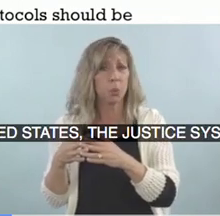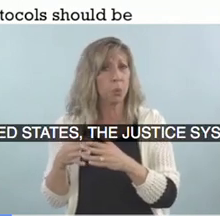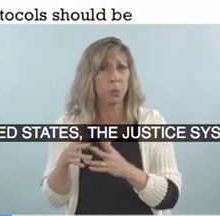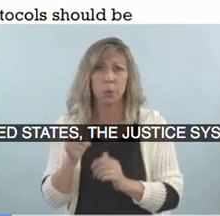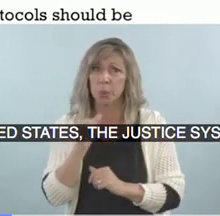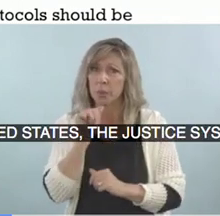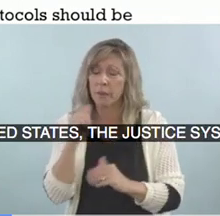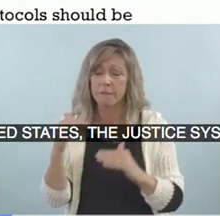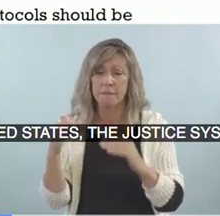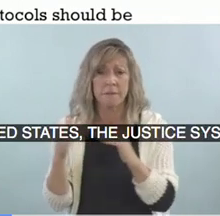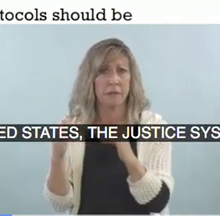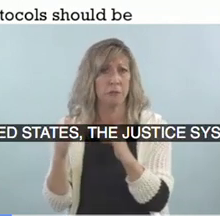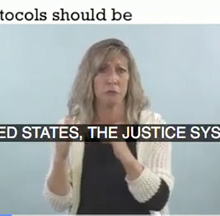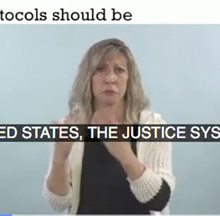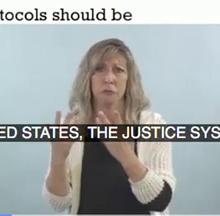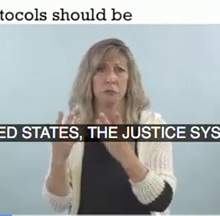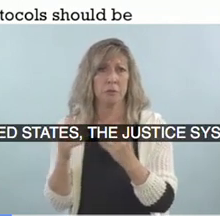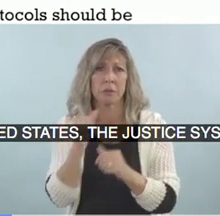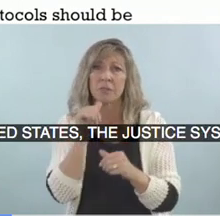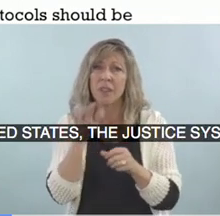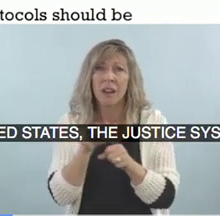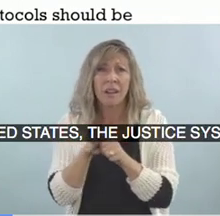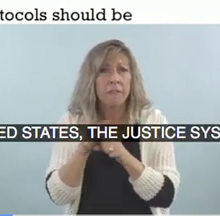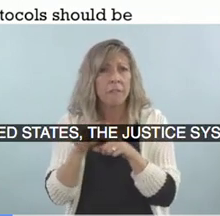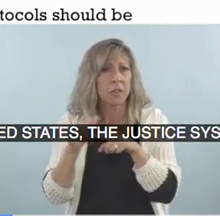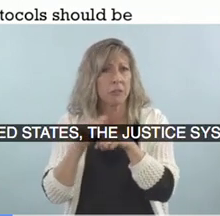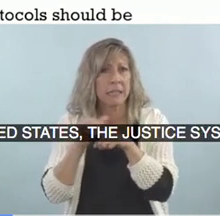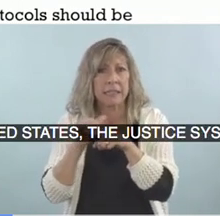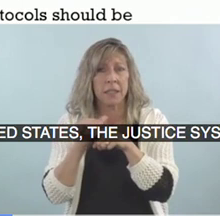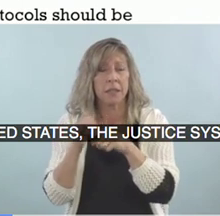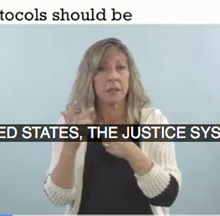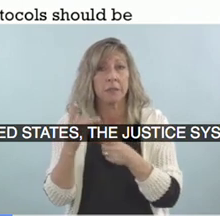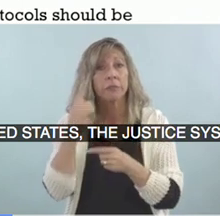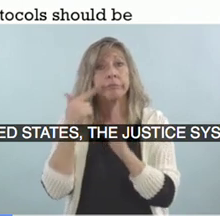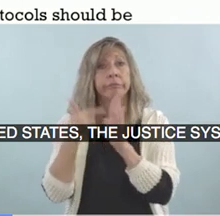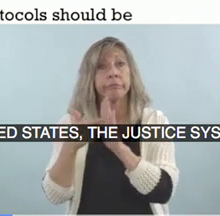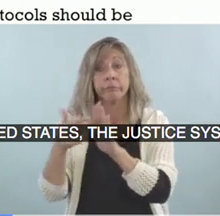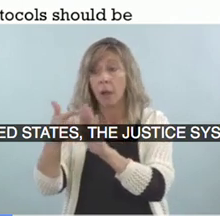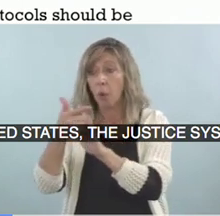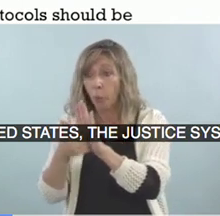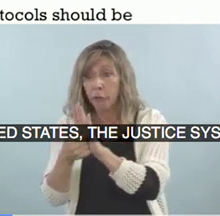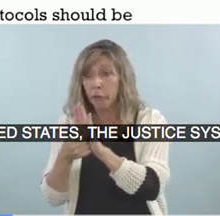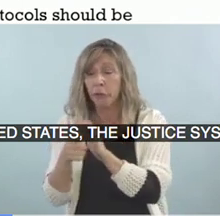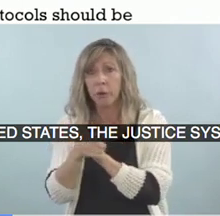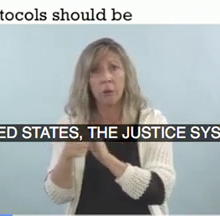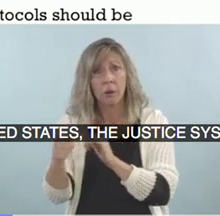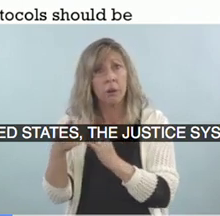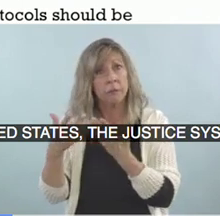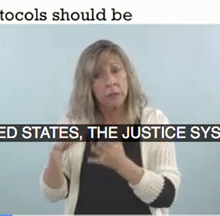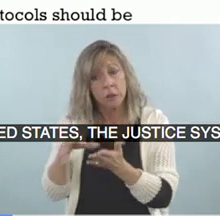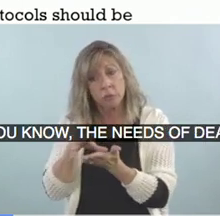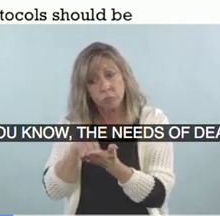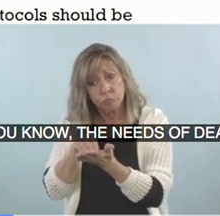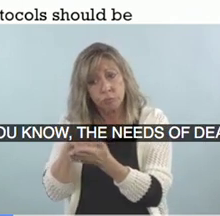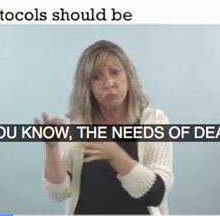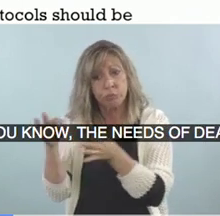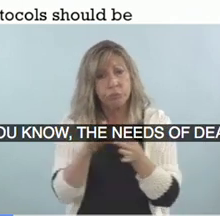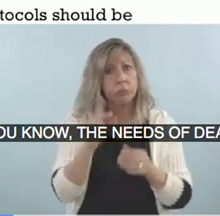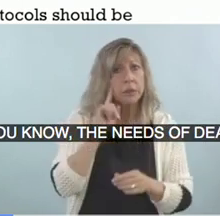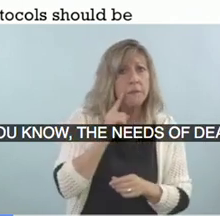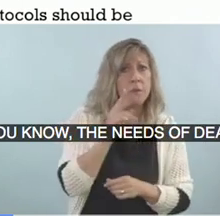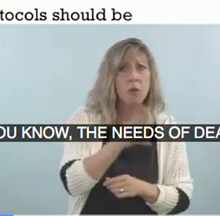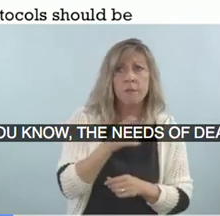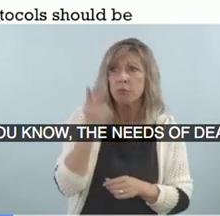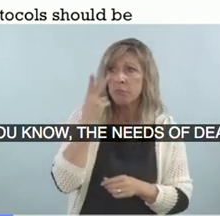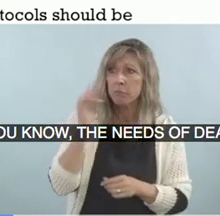not enough training for attorneys to understand, you know, um, the needs of deaf and hard of hearing people. You know, you